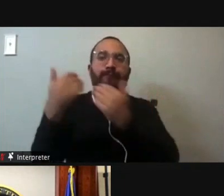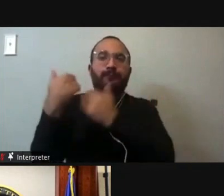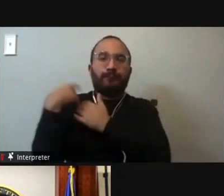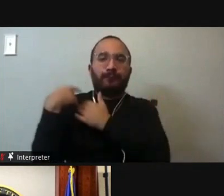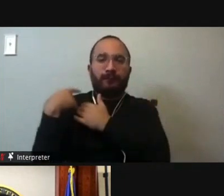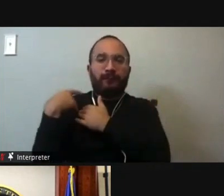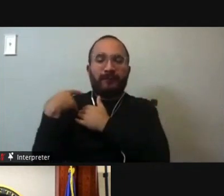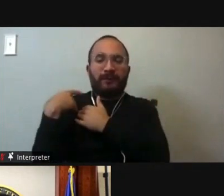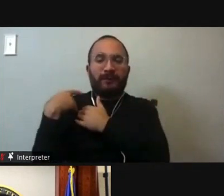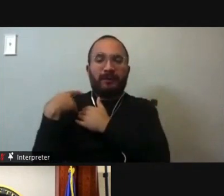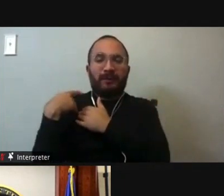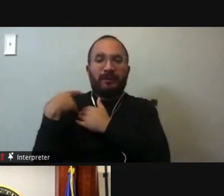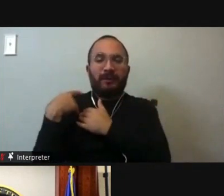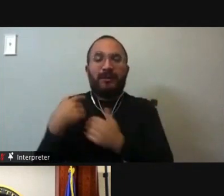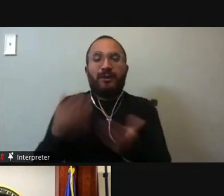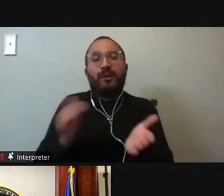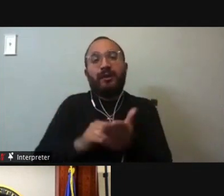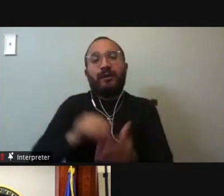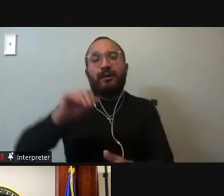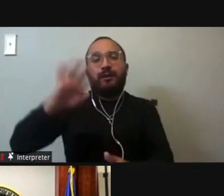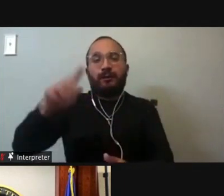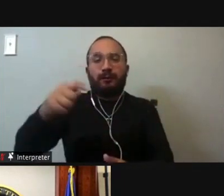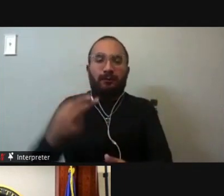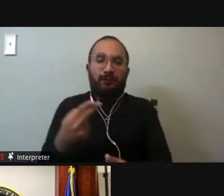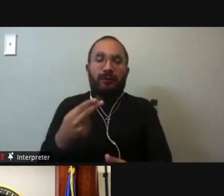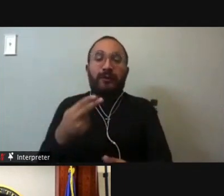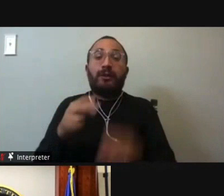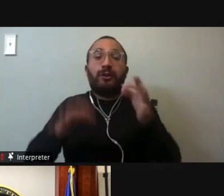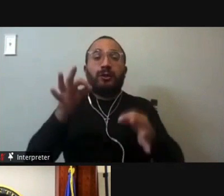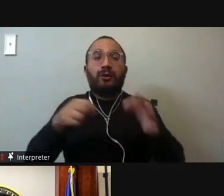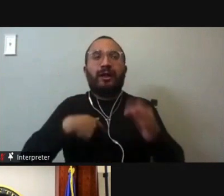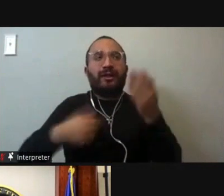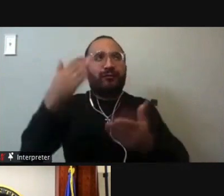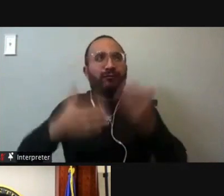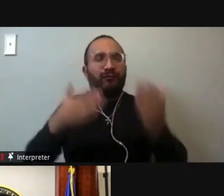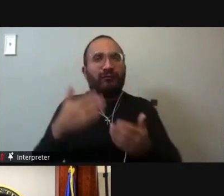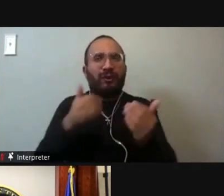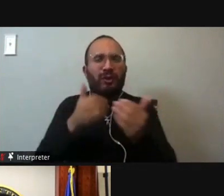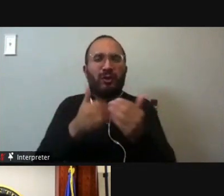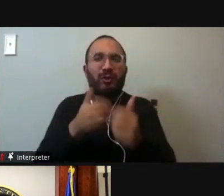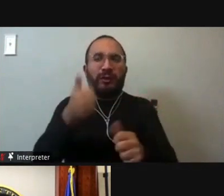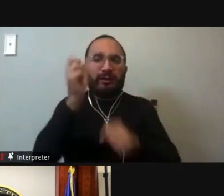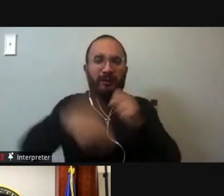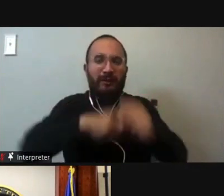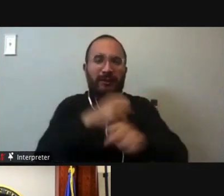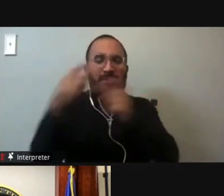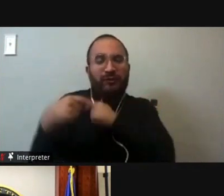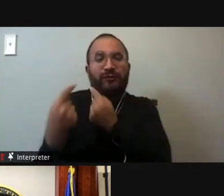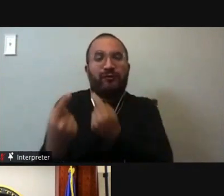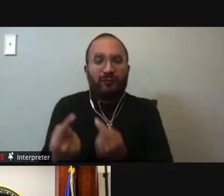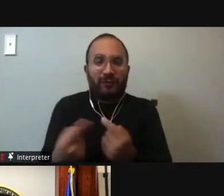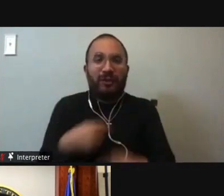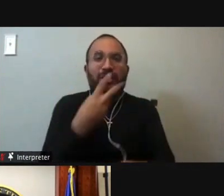senior associate justice again on the fourth court, I have served effectively for almost a decade with two chief justices